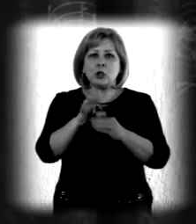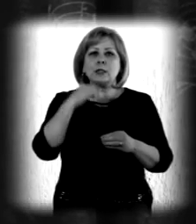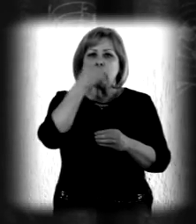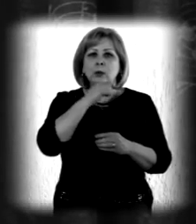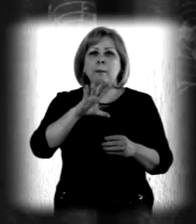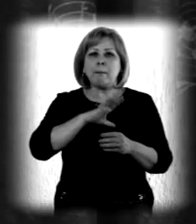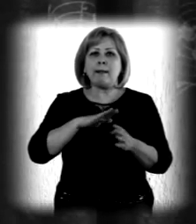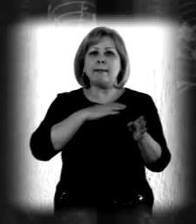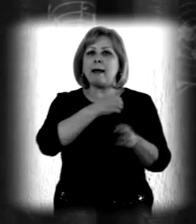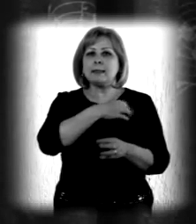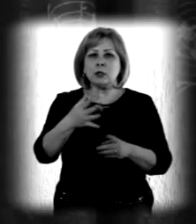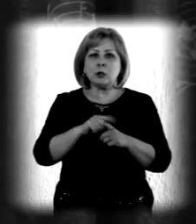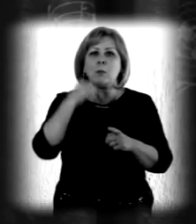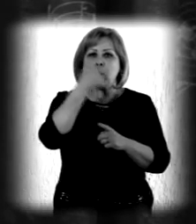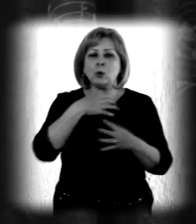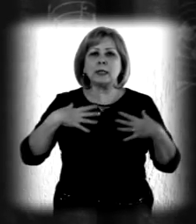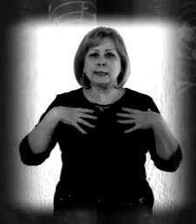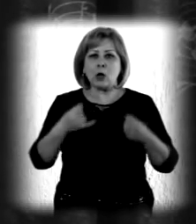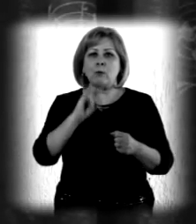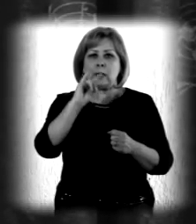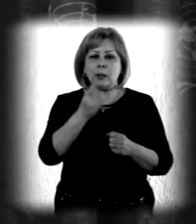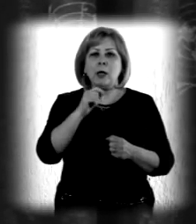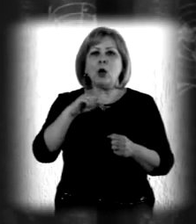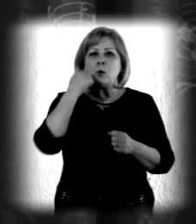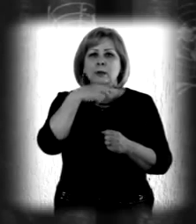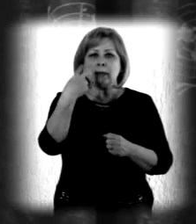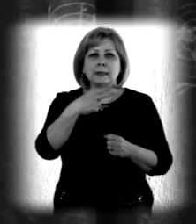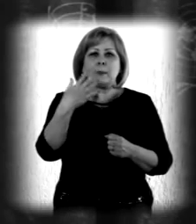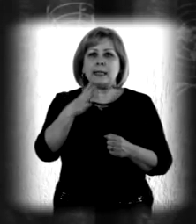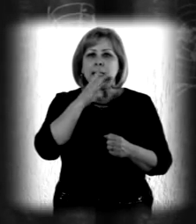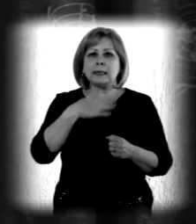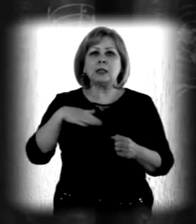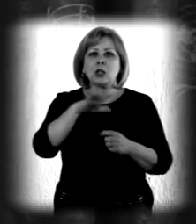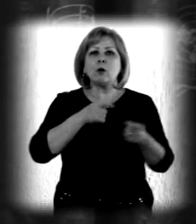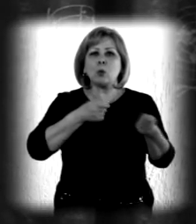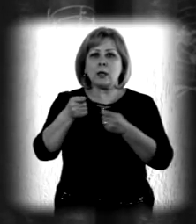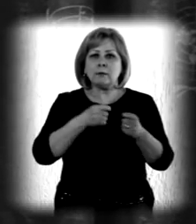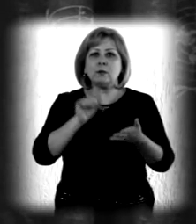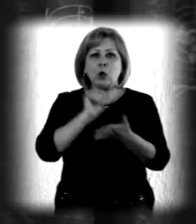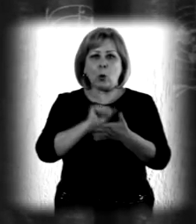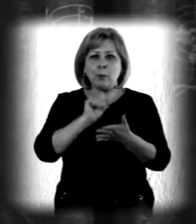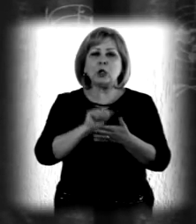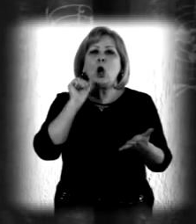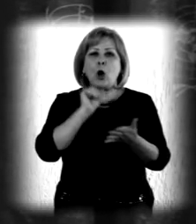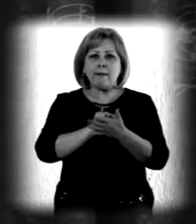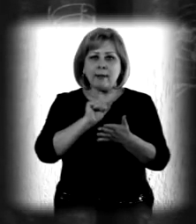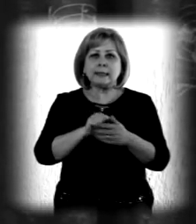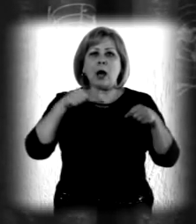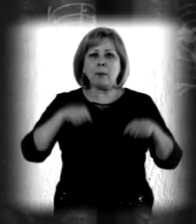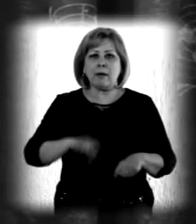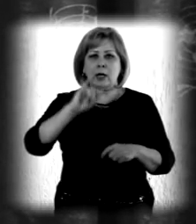2014 was a busy year for UNICEF, as it was the year of the healthy child and the 25th anniversary of our guiding document, the CRC,